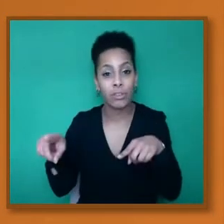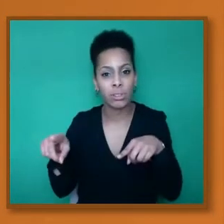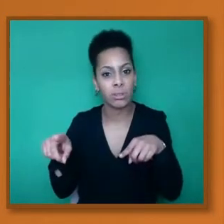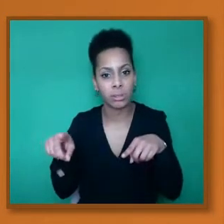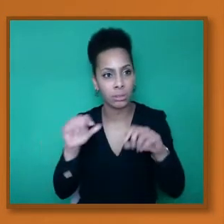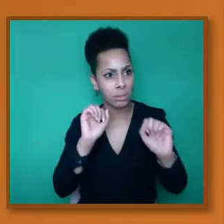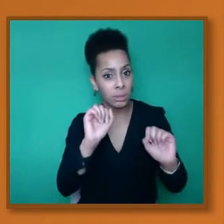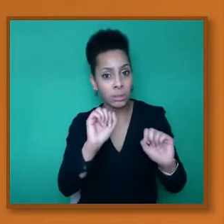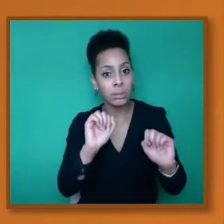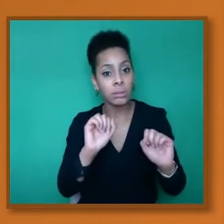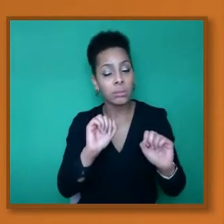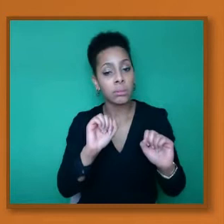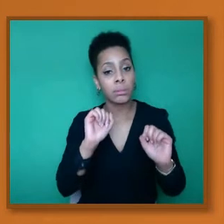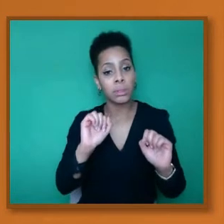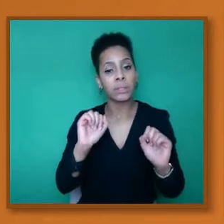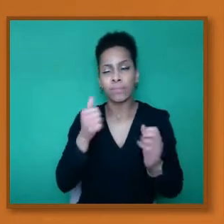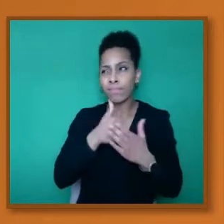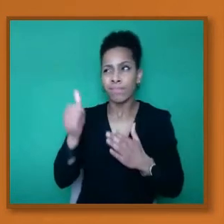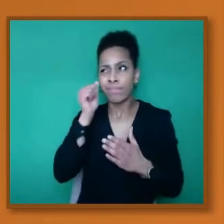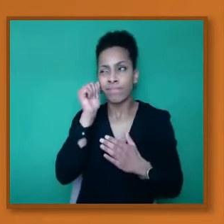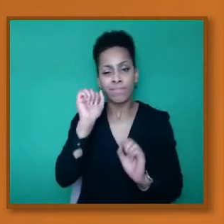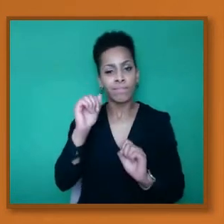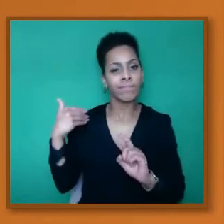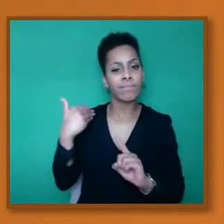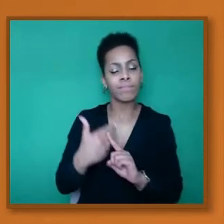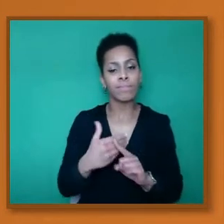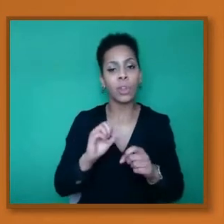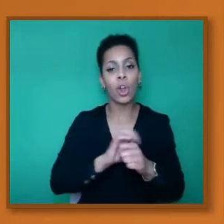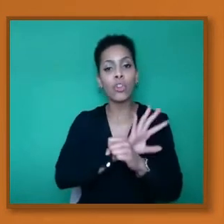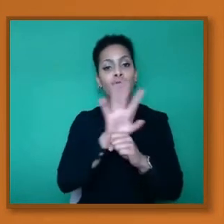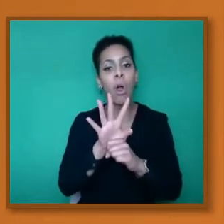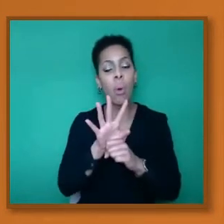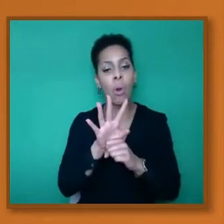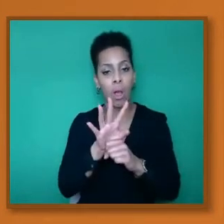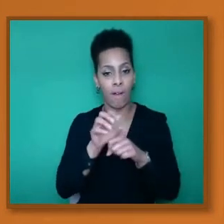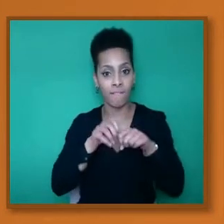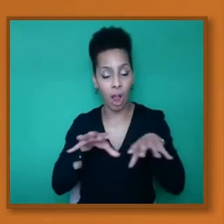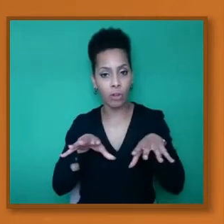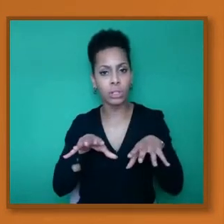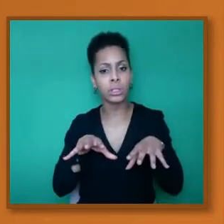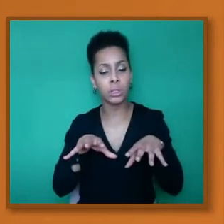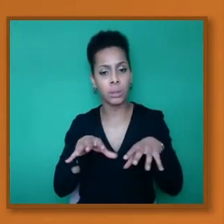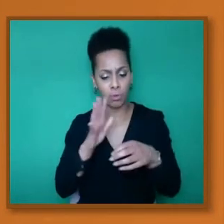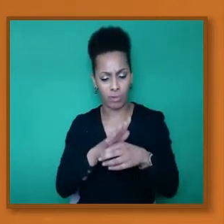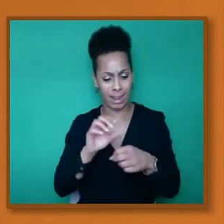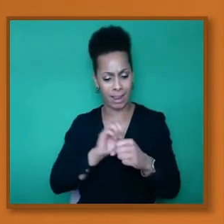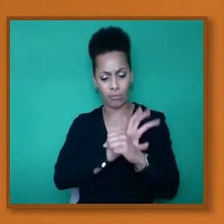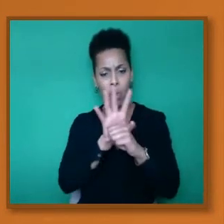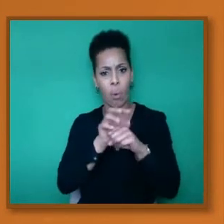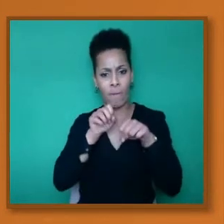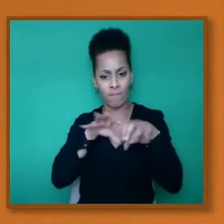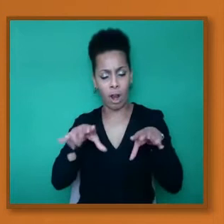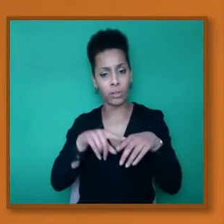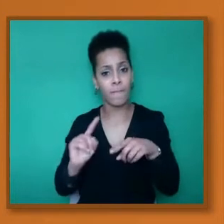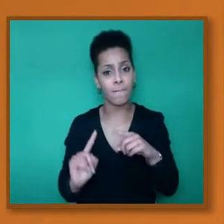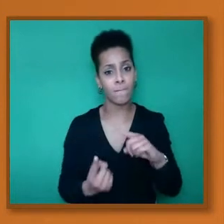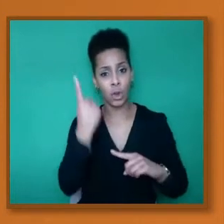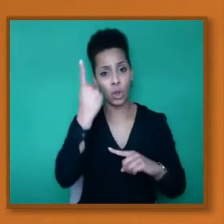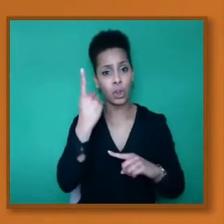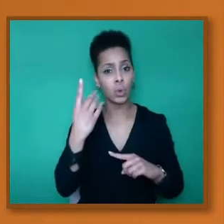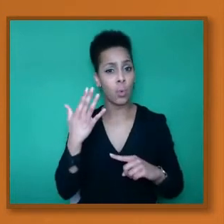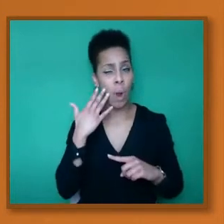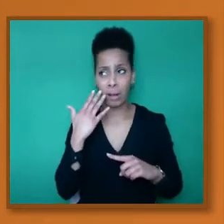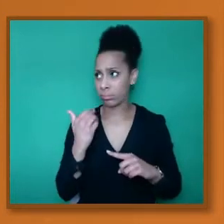Corona virus. Now, actually, the first case of a Corona virus was back in 2000